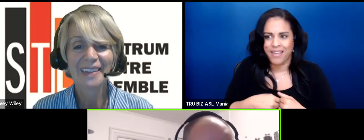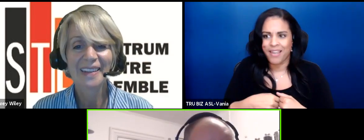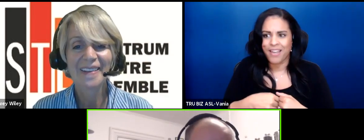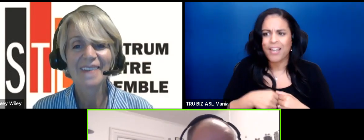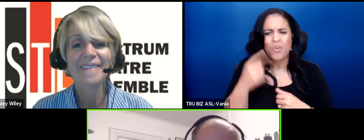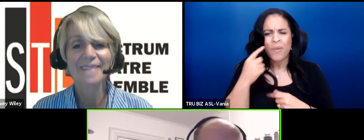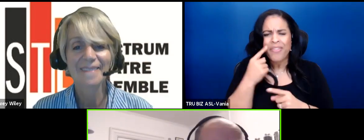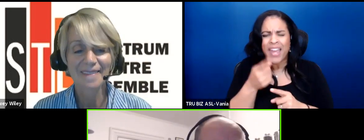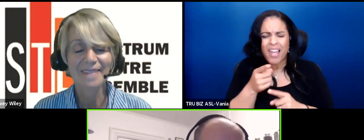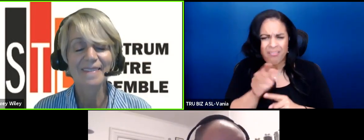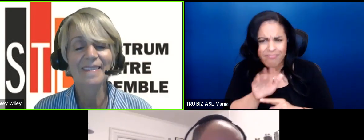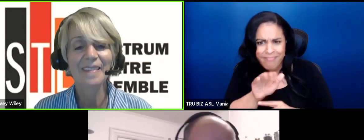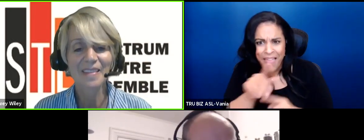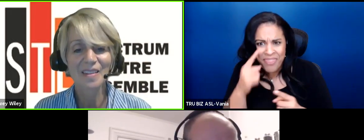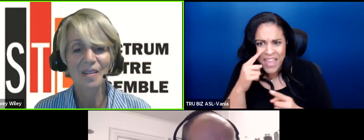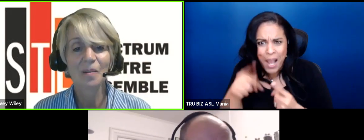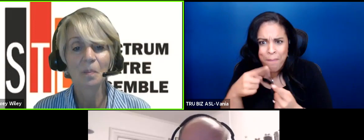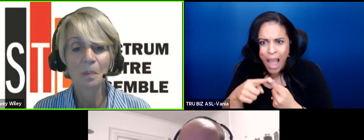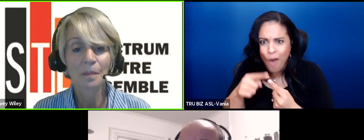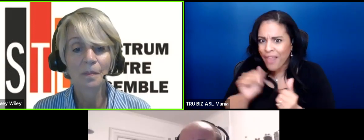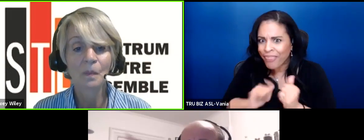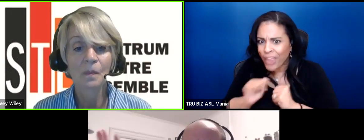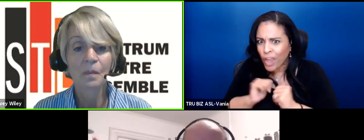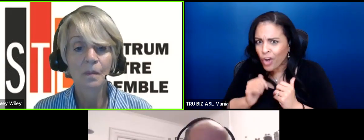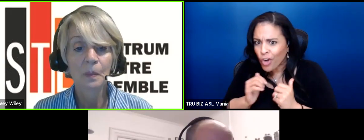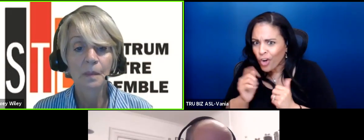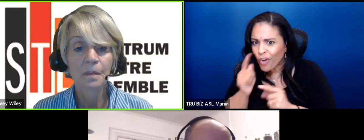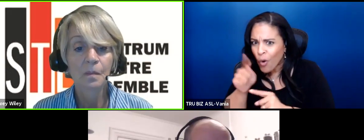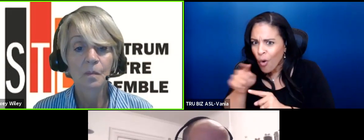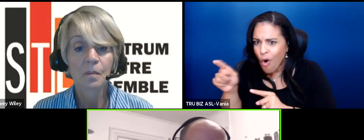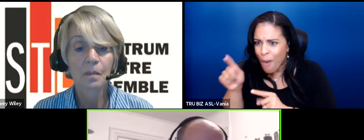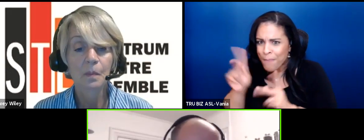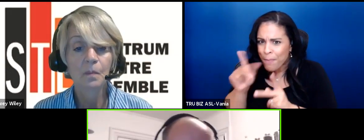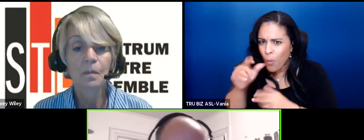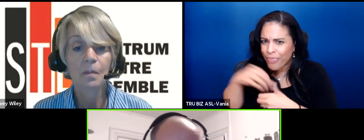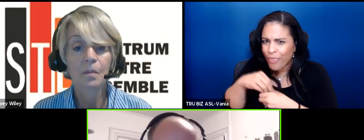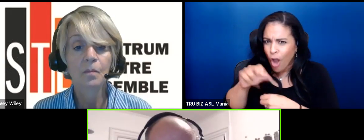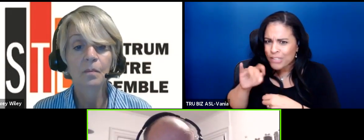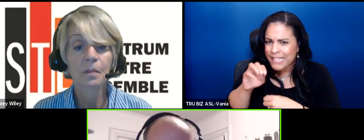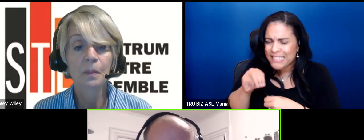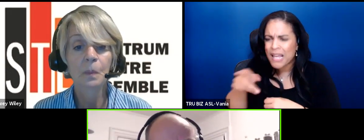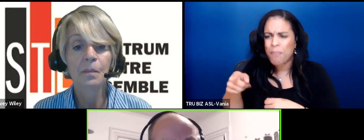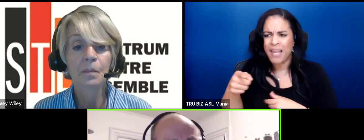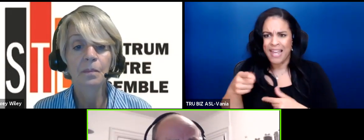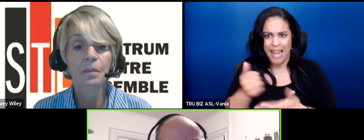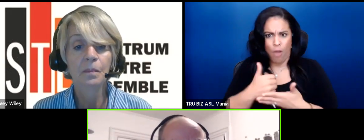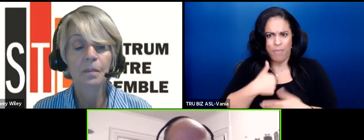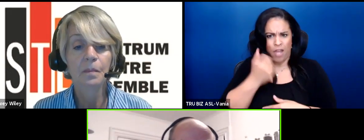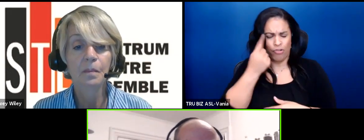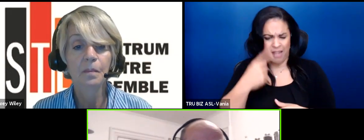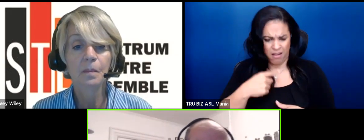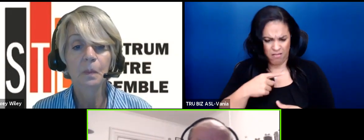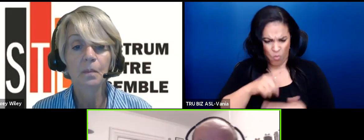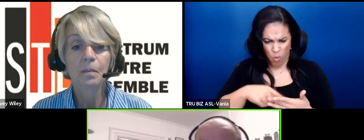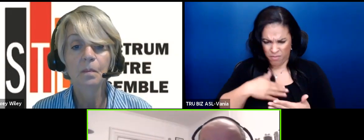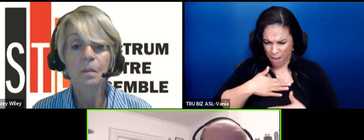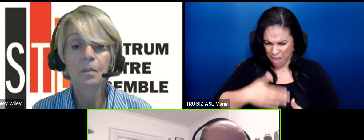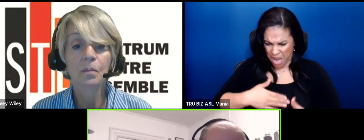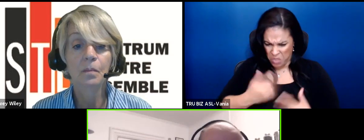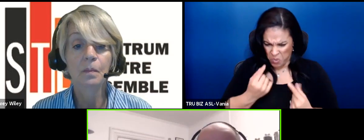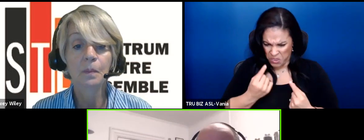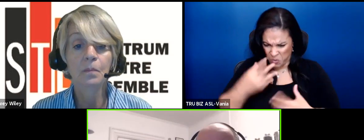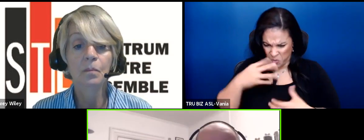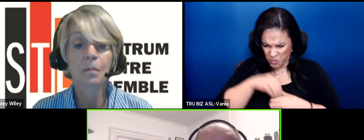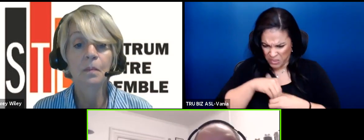for people with autism. It really helped me you know got me to understand what my body was doing um you know under you know